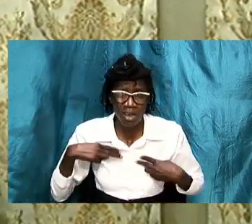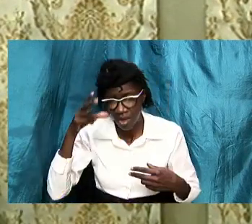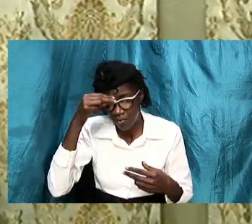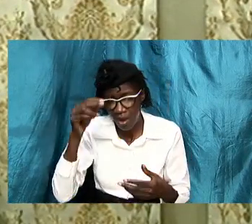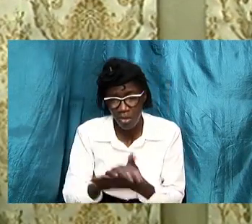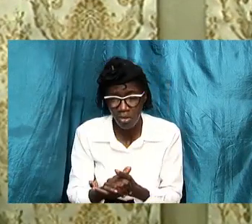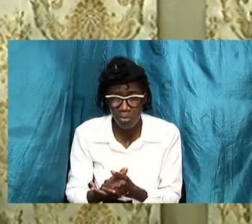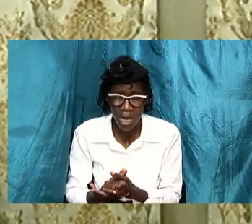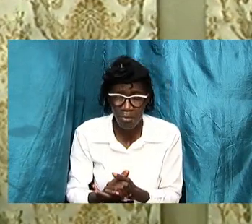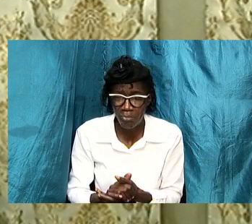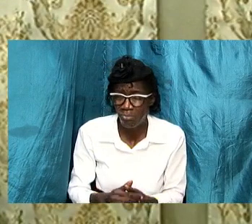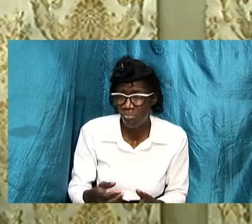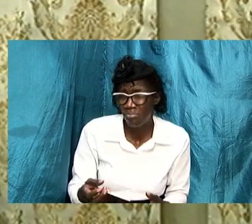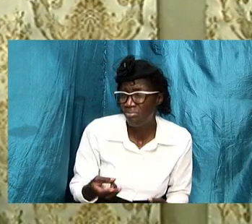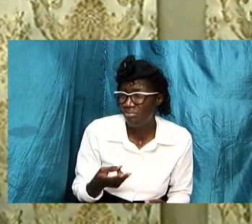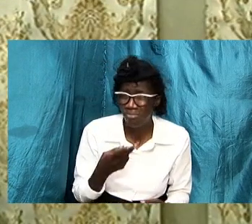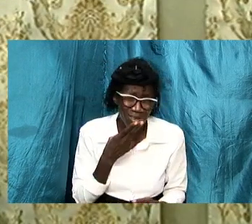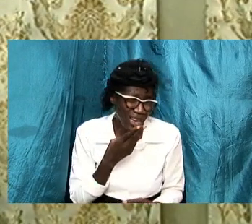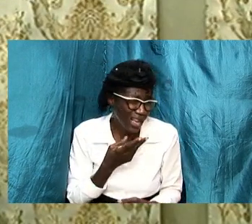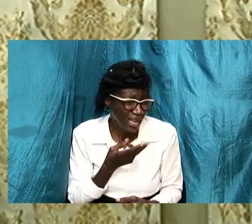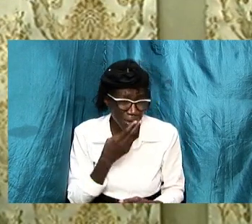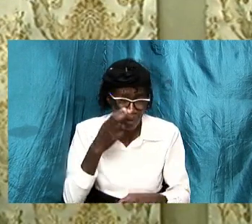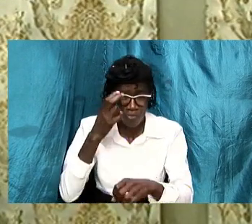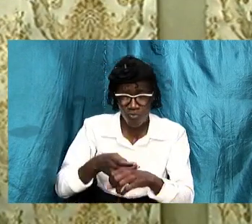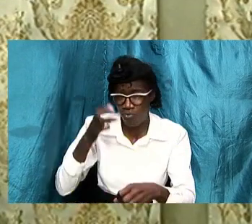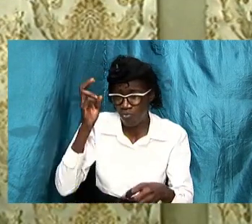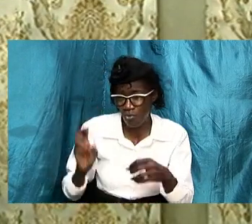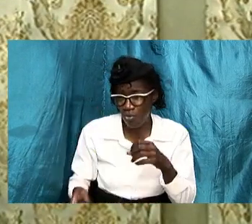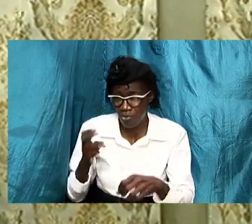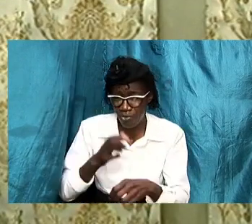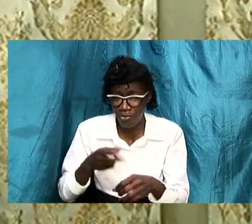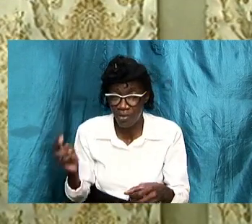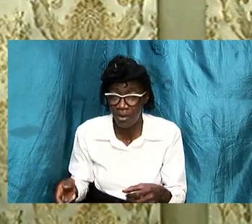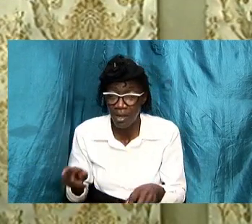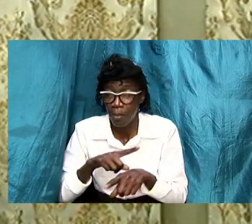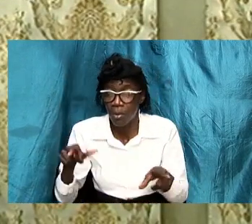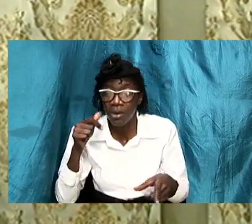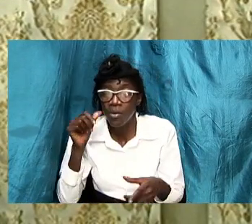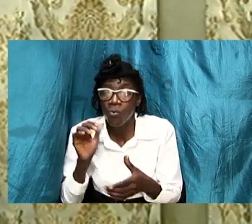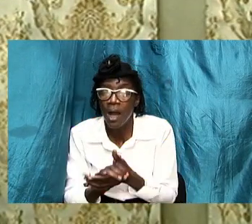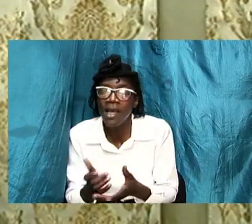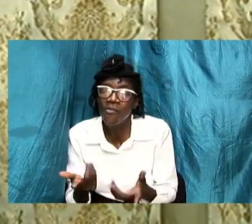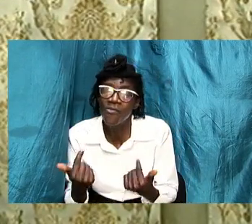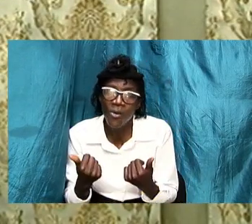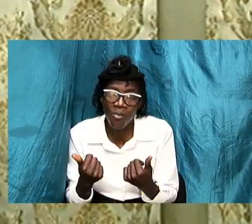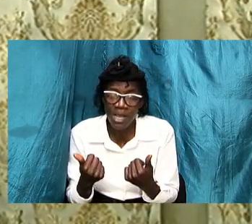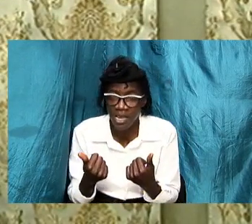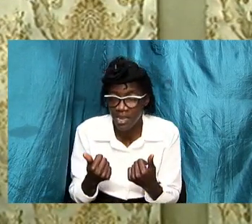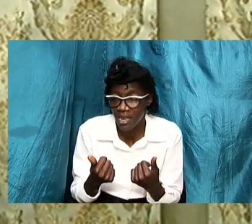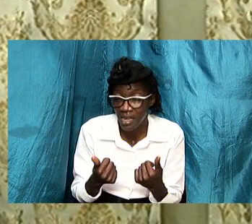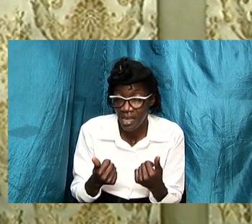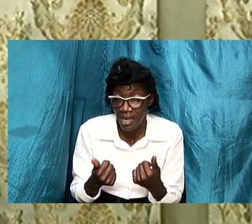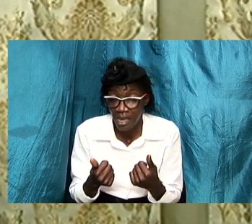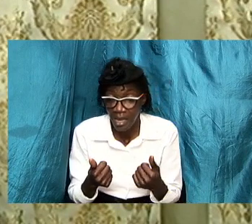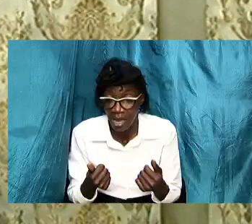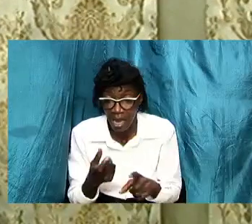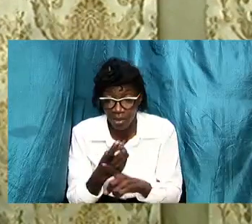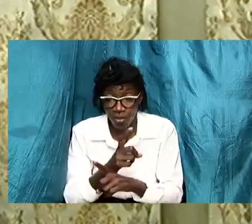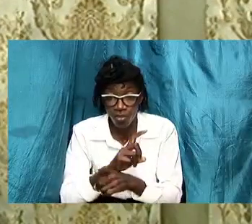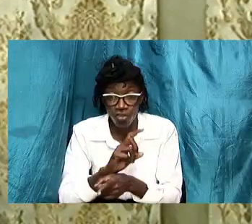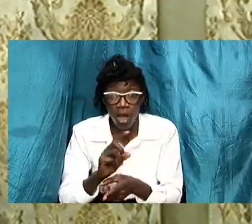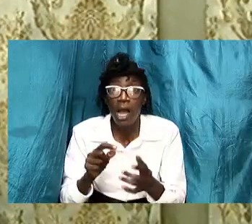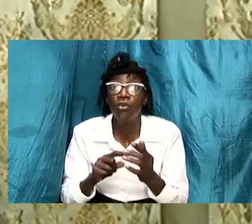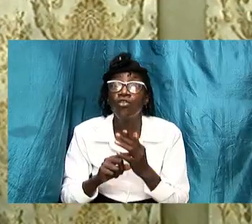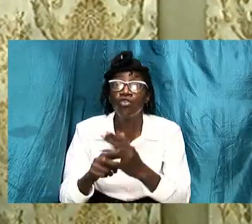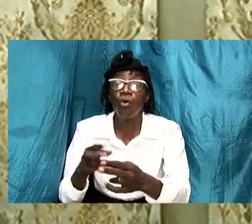going to kill him and abigail had to step in and she was like a suzer in the midst of something she showed respect to her husband